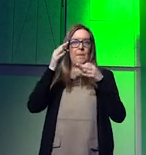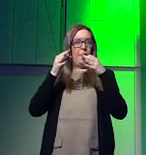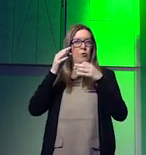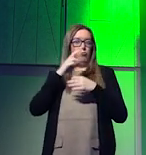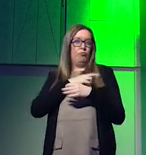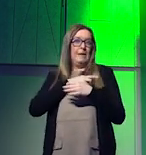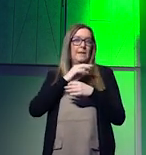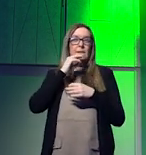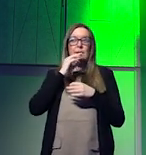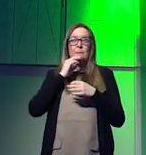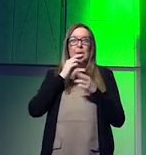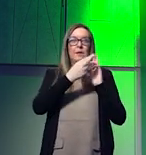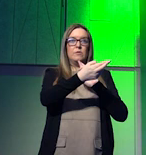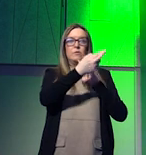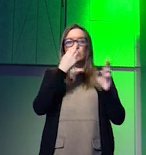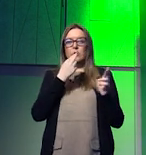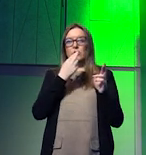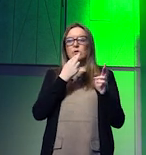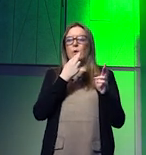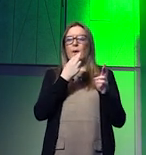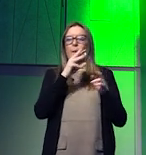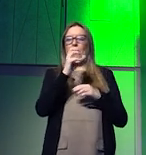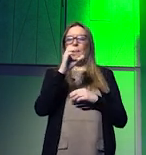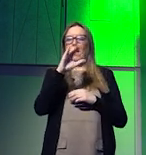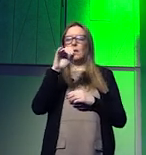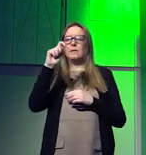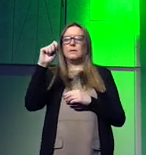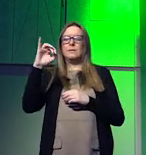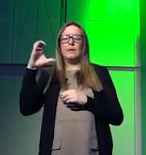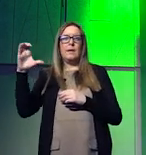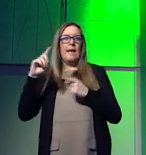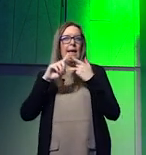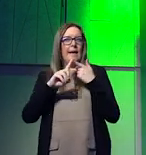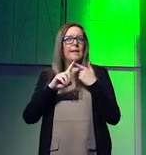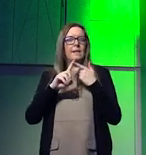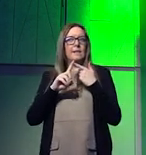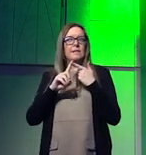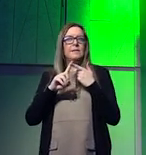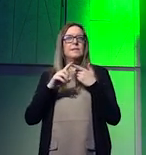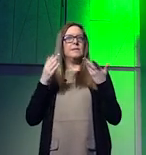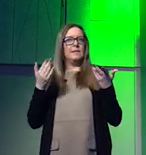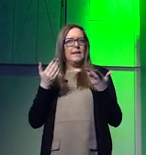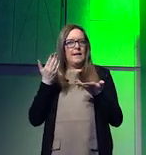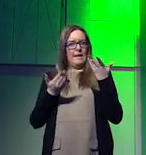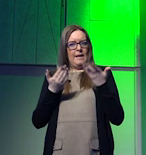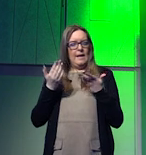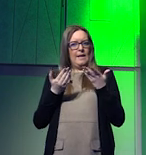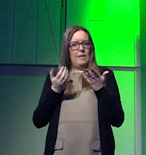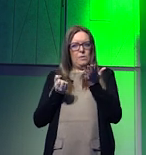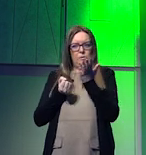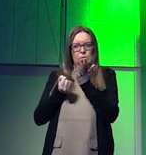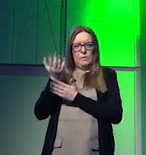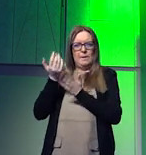for the return of real politic within um the anthropocene and in order to explain